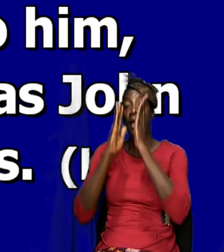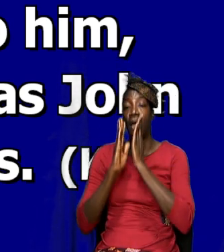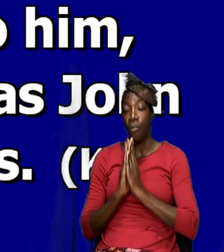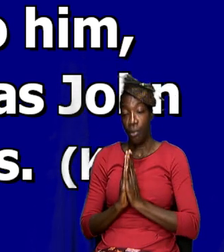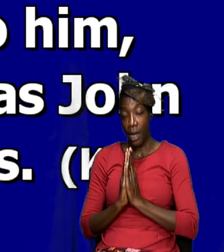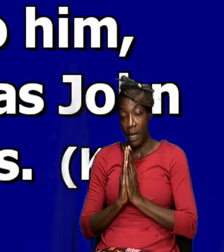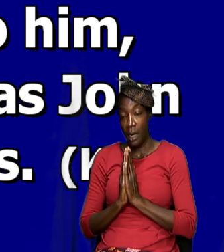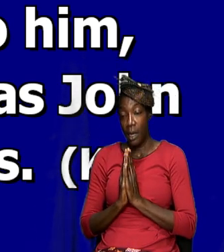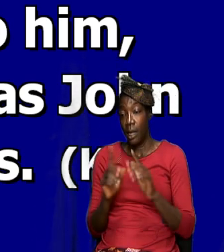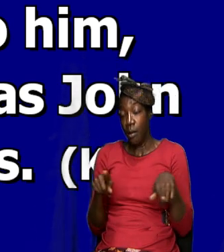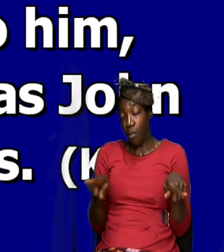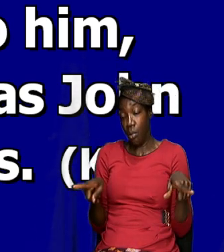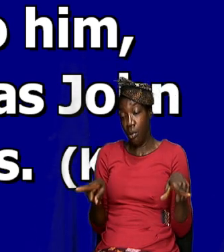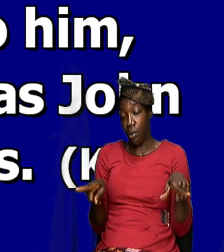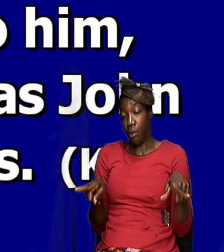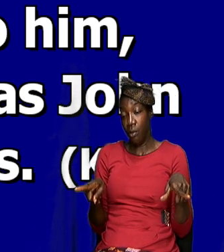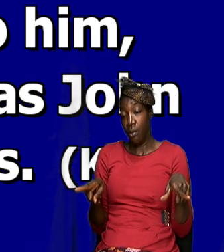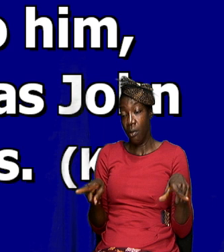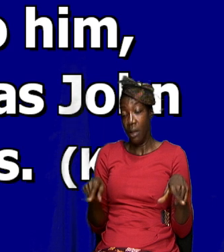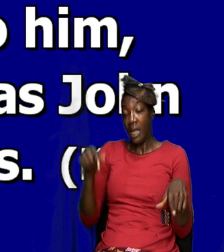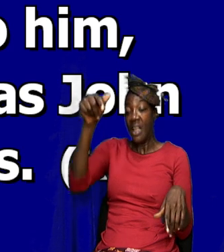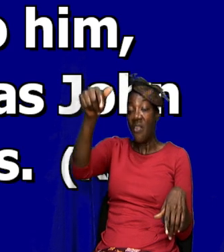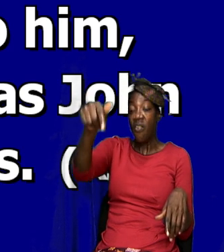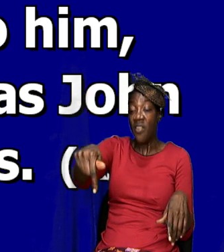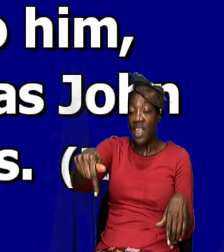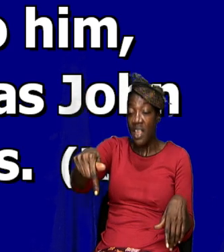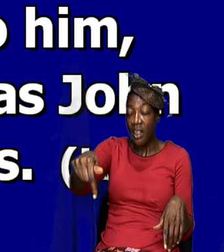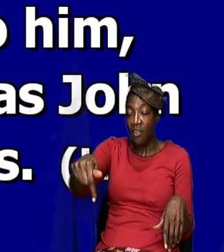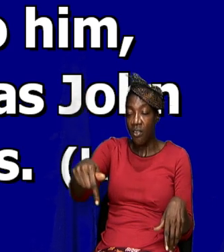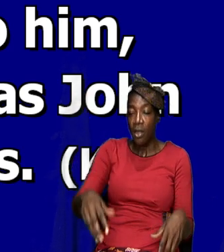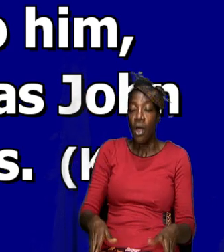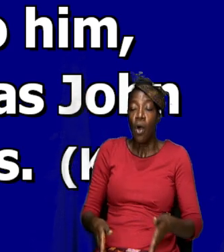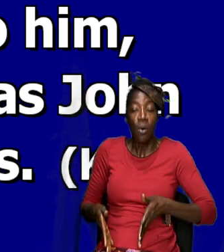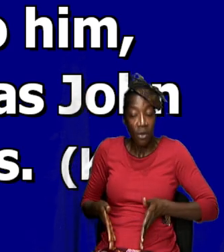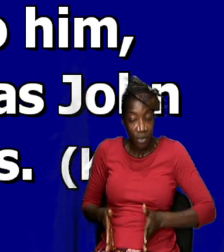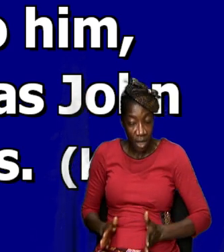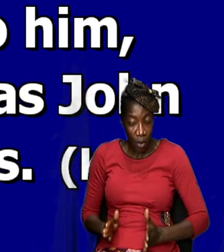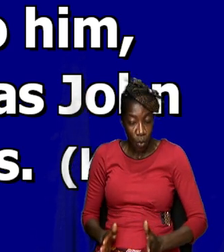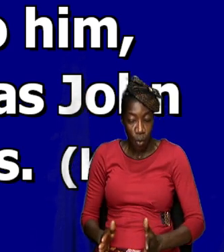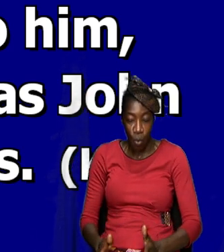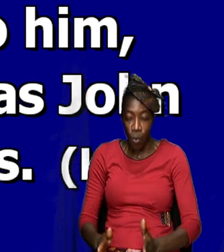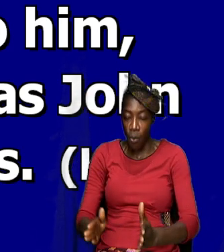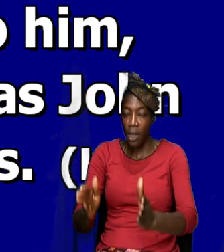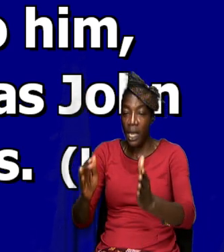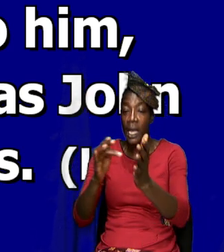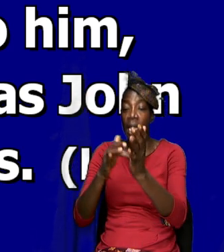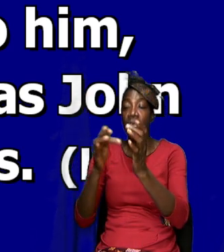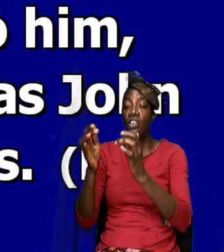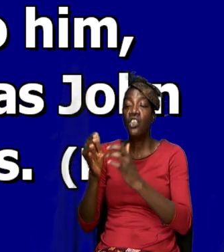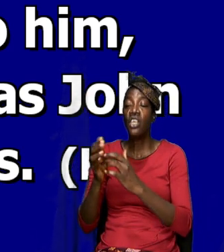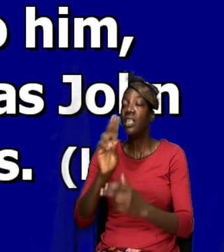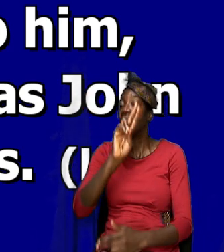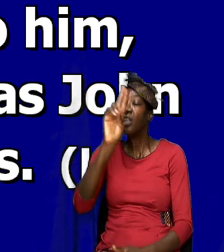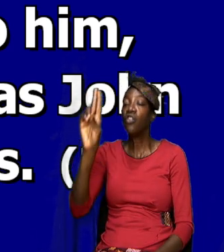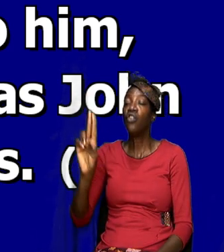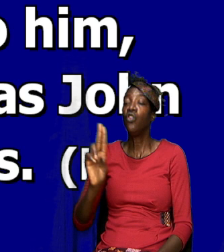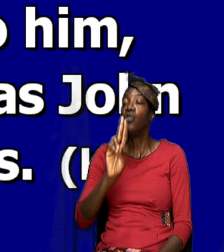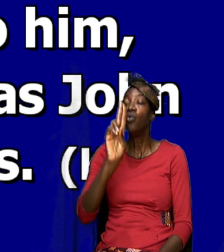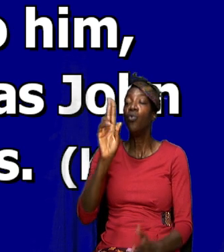but I believe that this was the method that Jesus used to pray